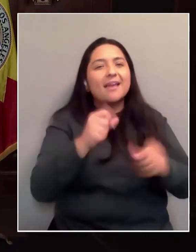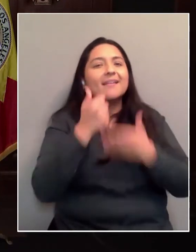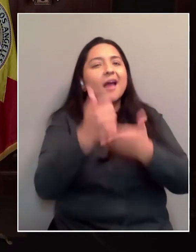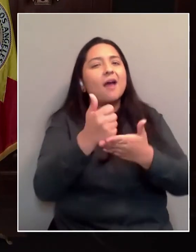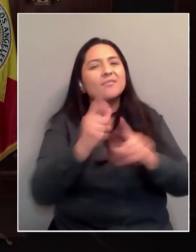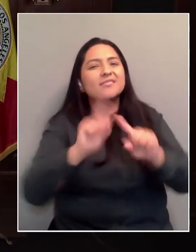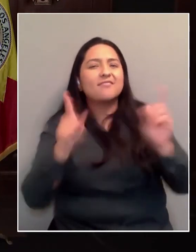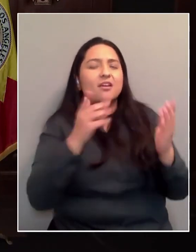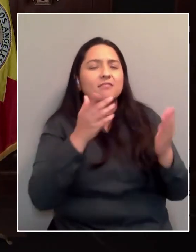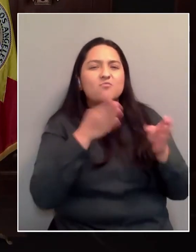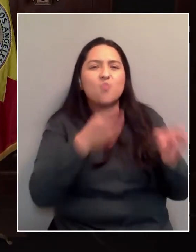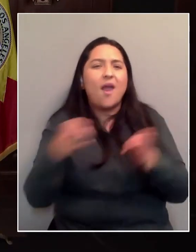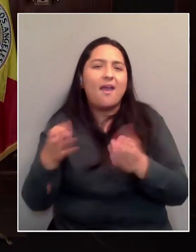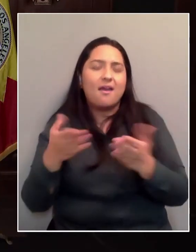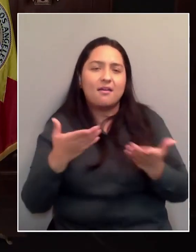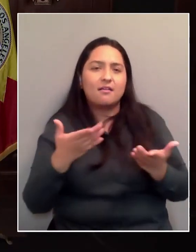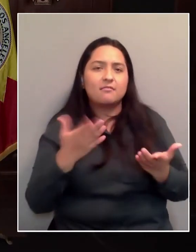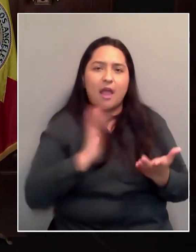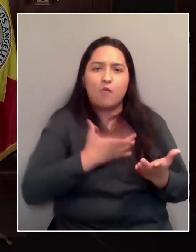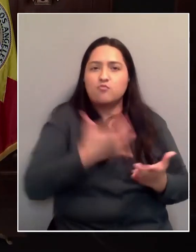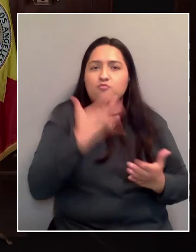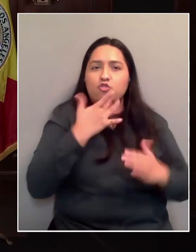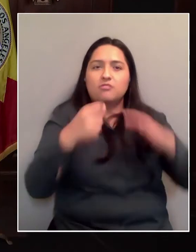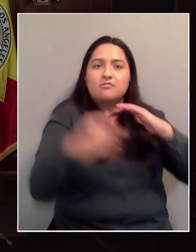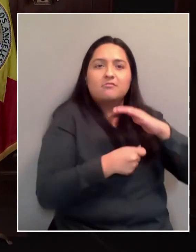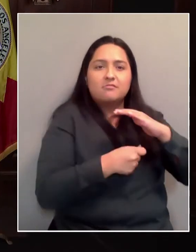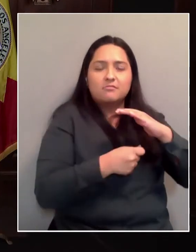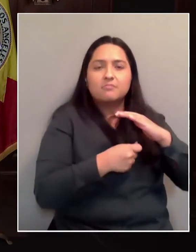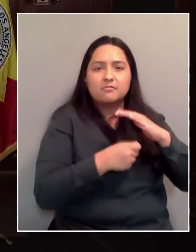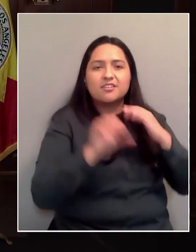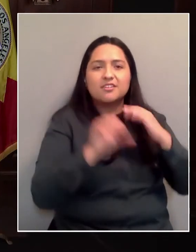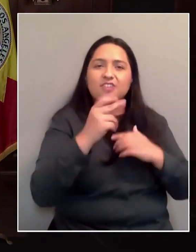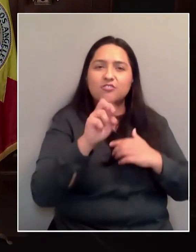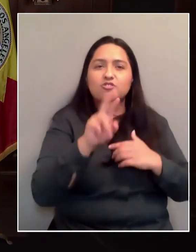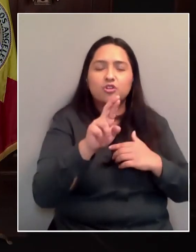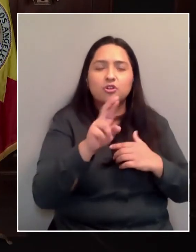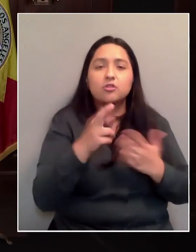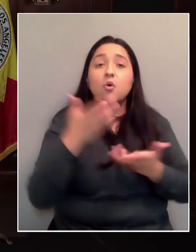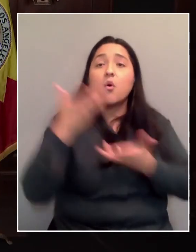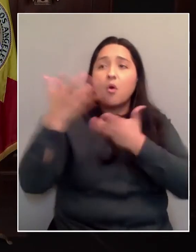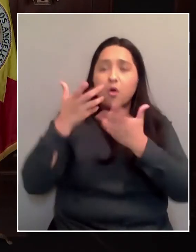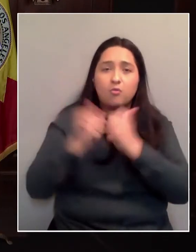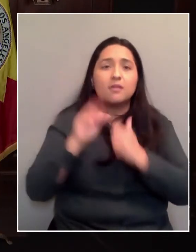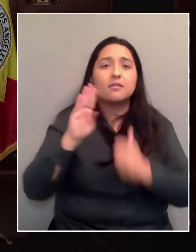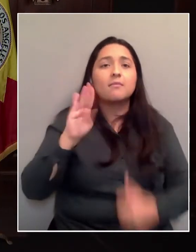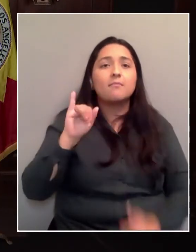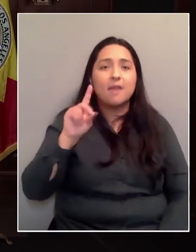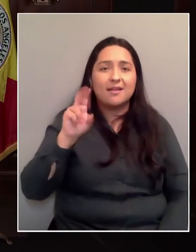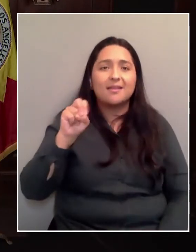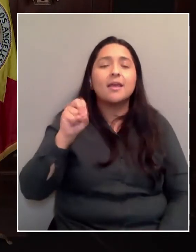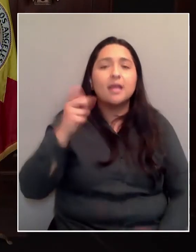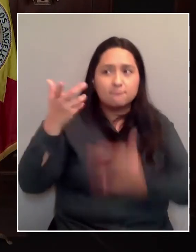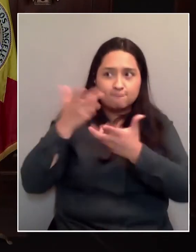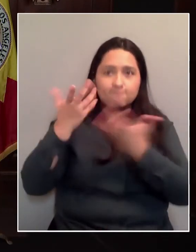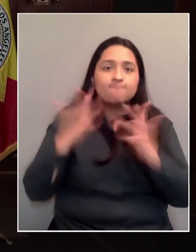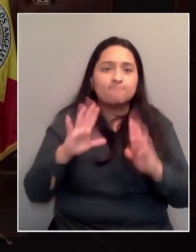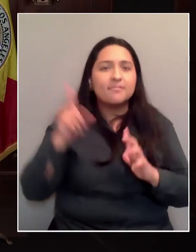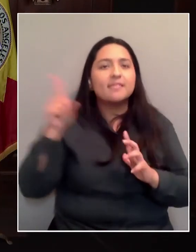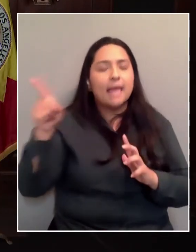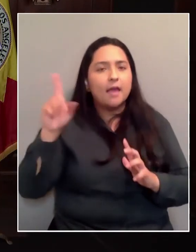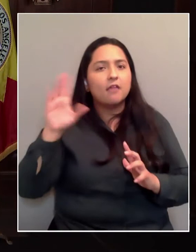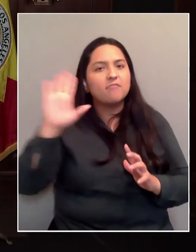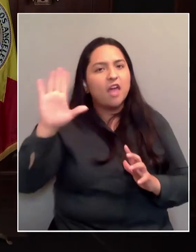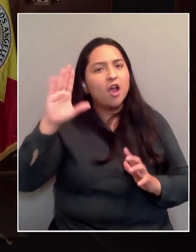here. And I did speak with the Biden administration and they really are kind of a housing first philosophy administration